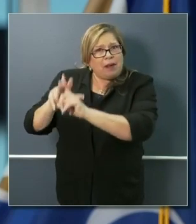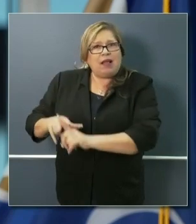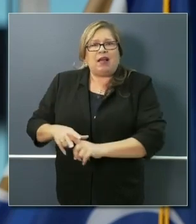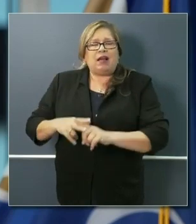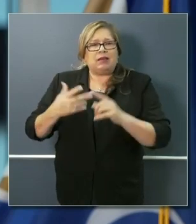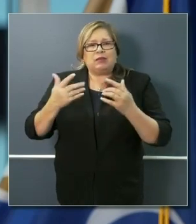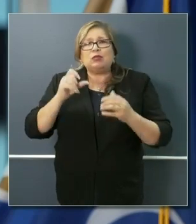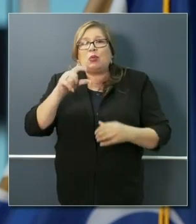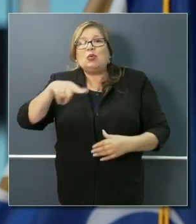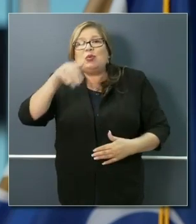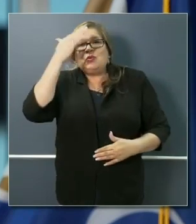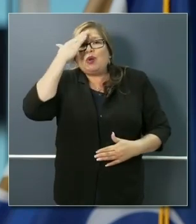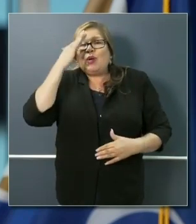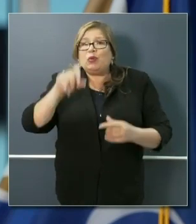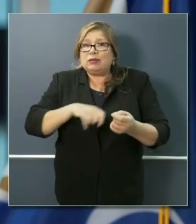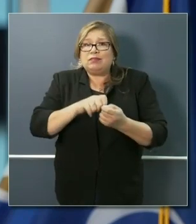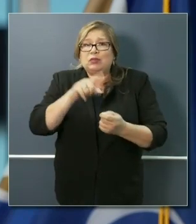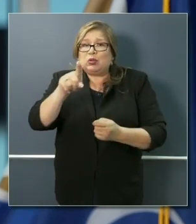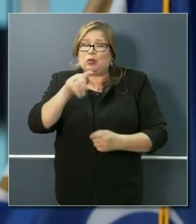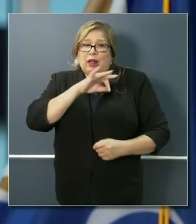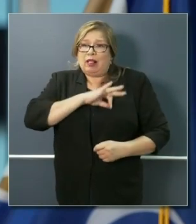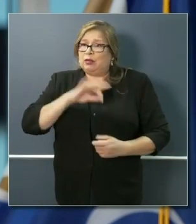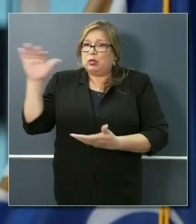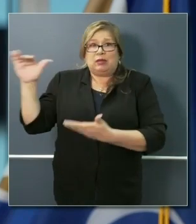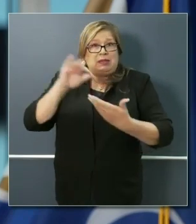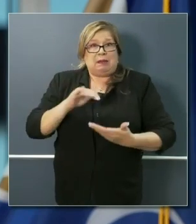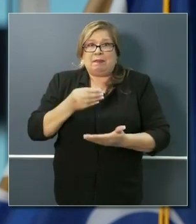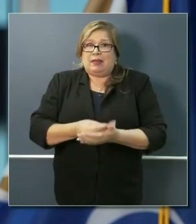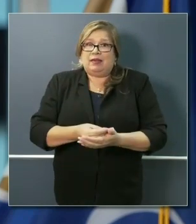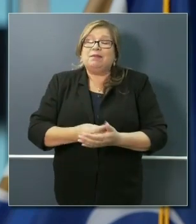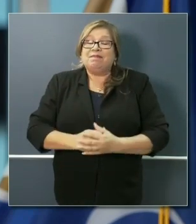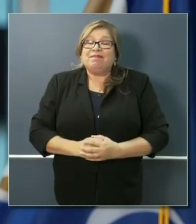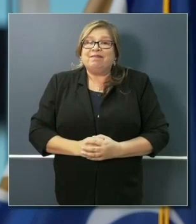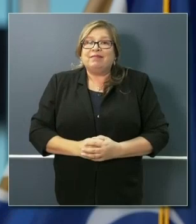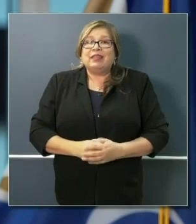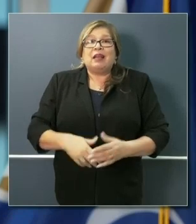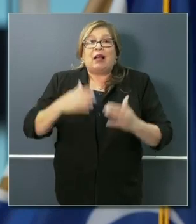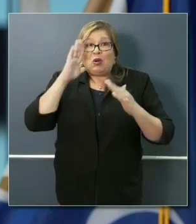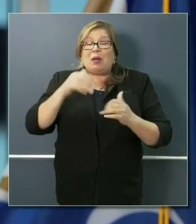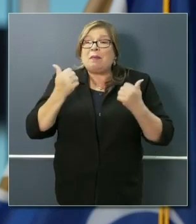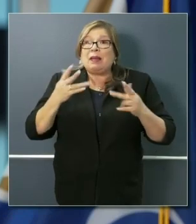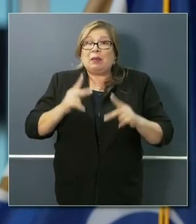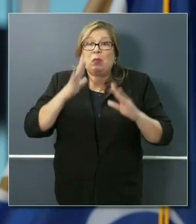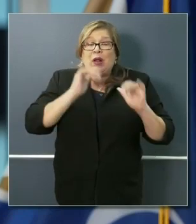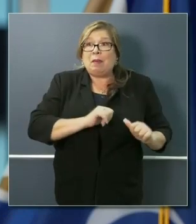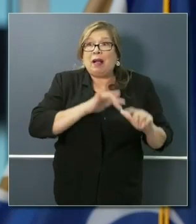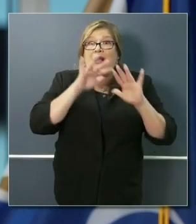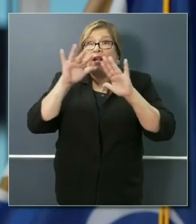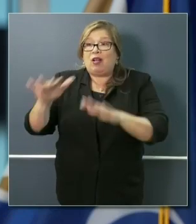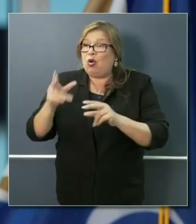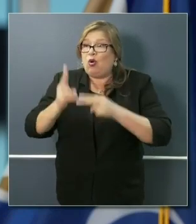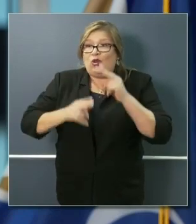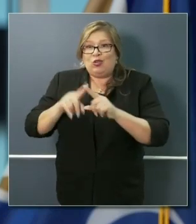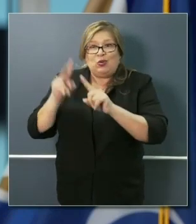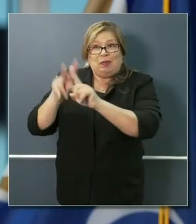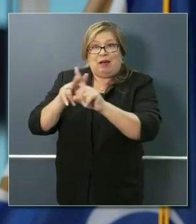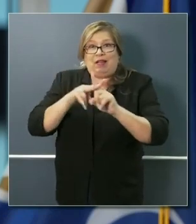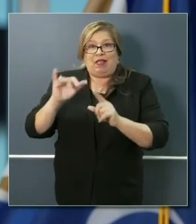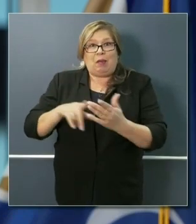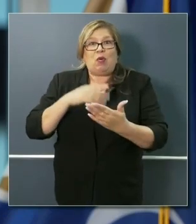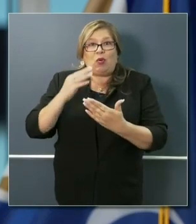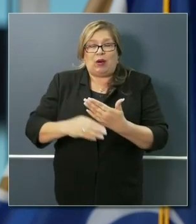they are aware of their eligibility. And this is one of those things a lot of people are going to be rushing to get the benefit of this program.